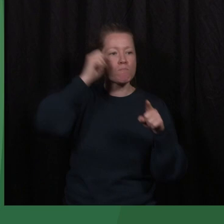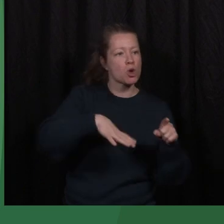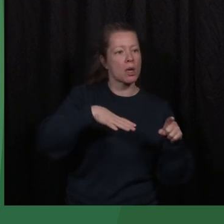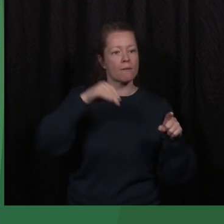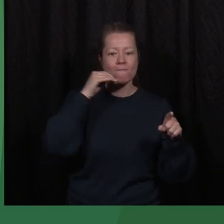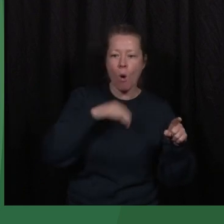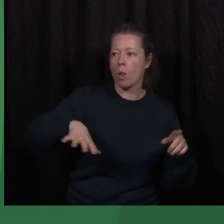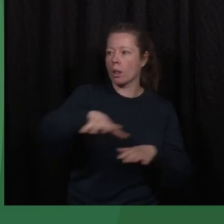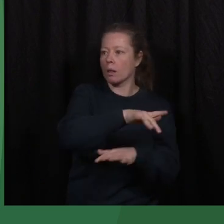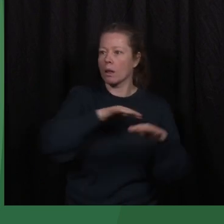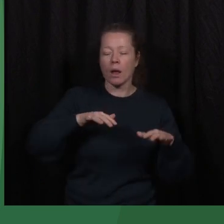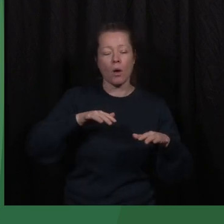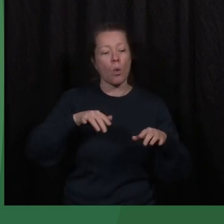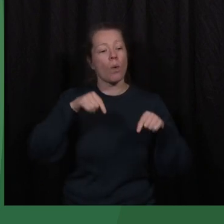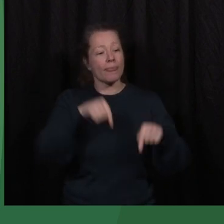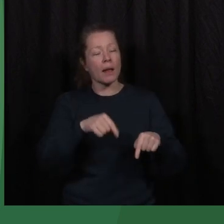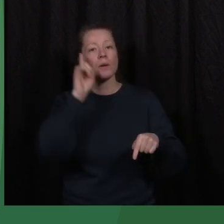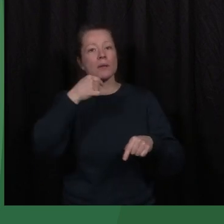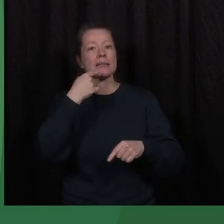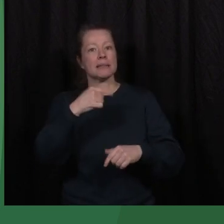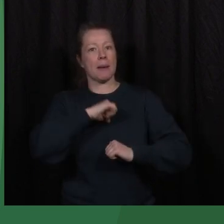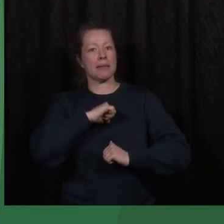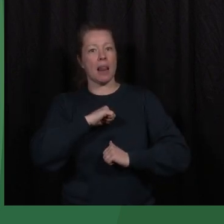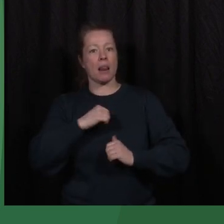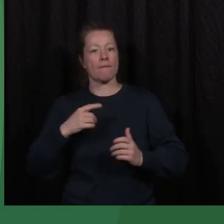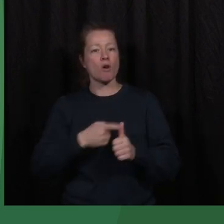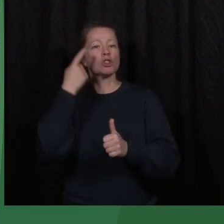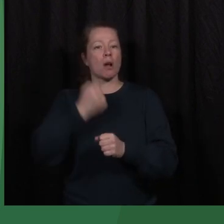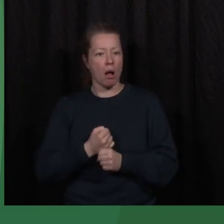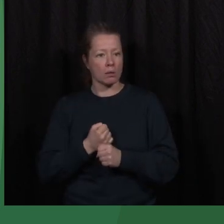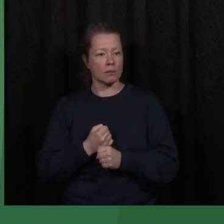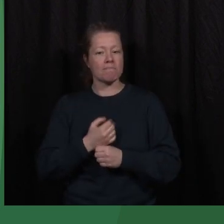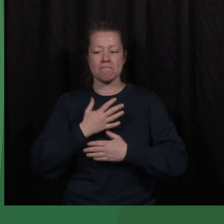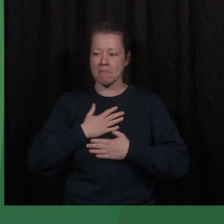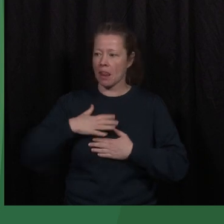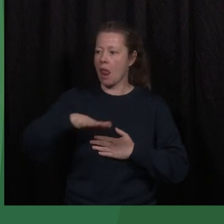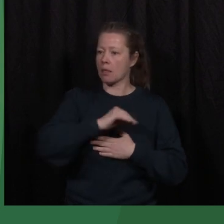And there, I was able to say to myself, for the first time, this is my country.